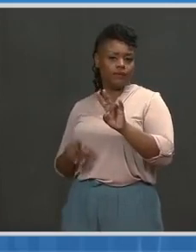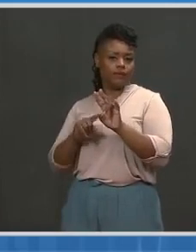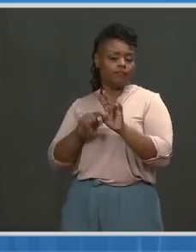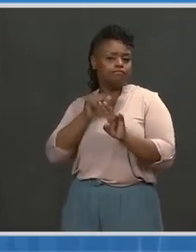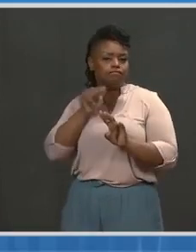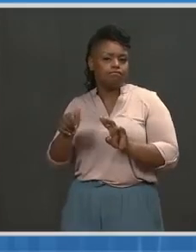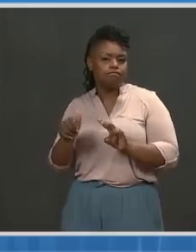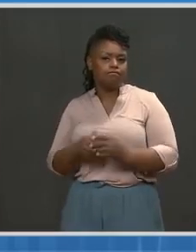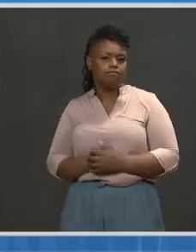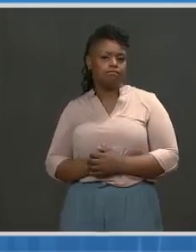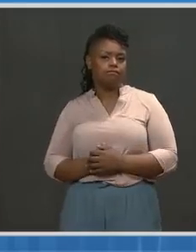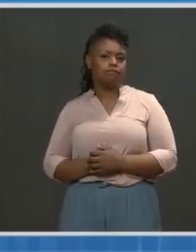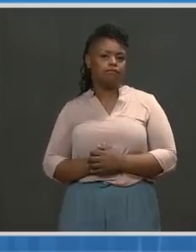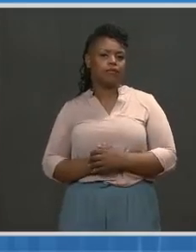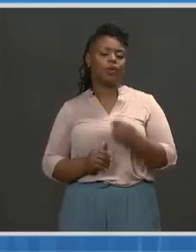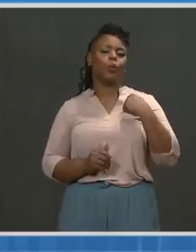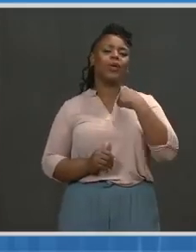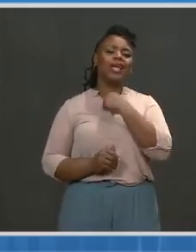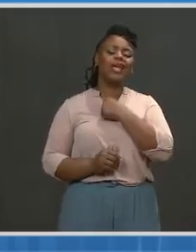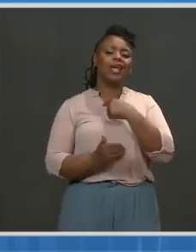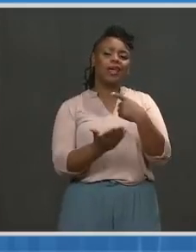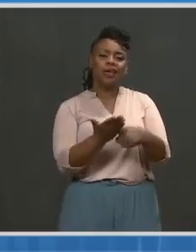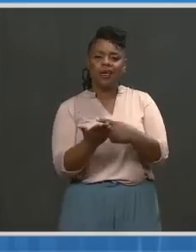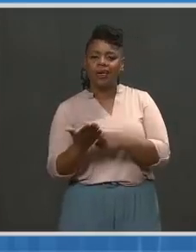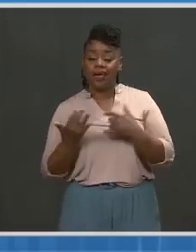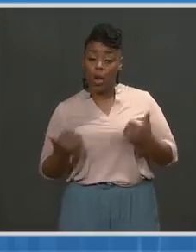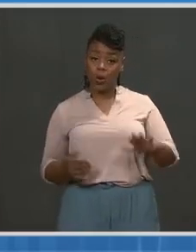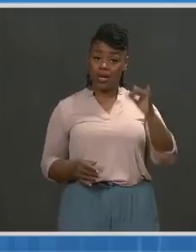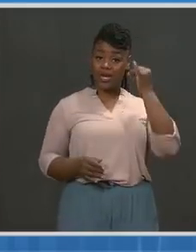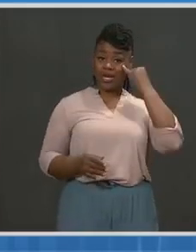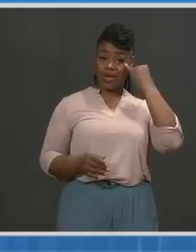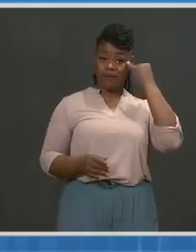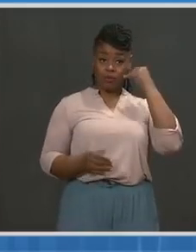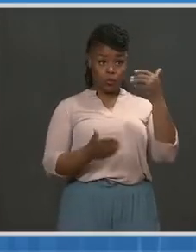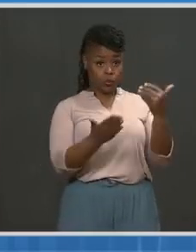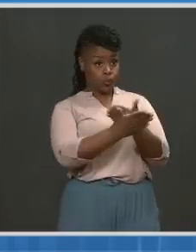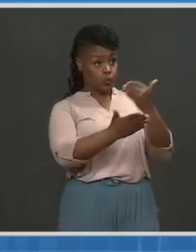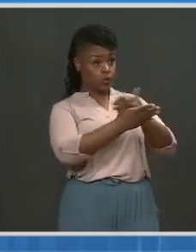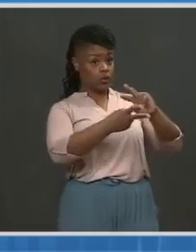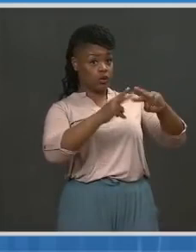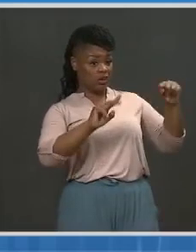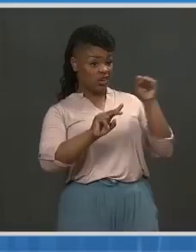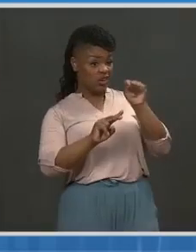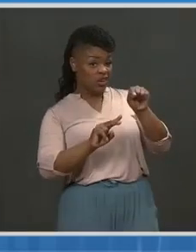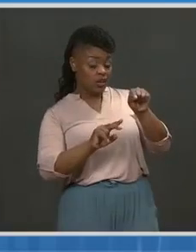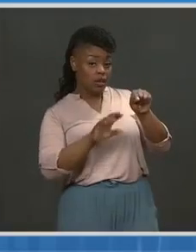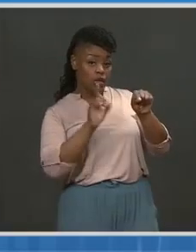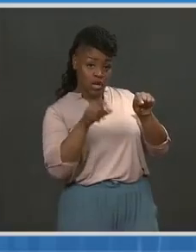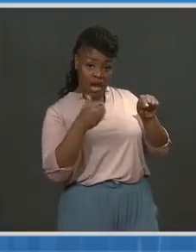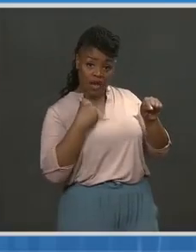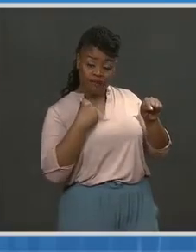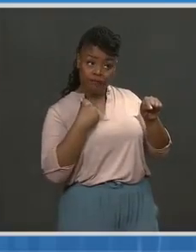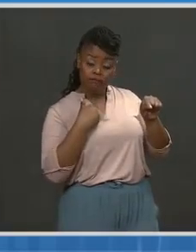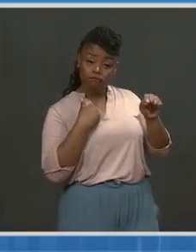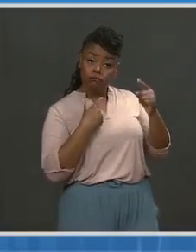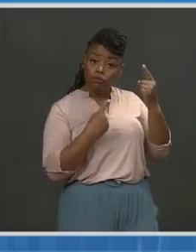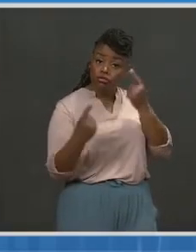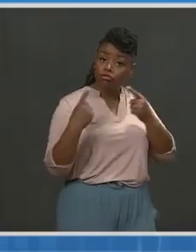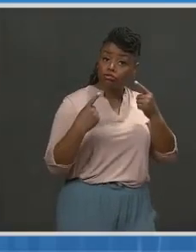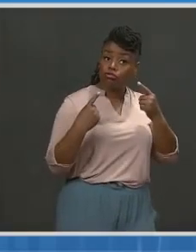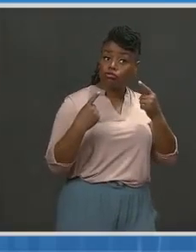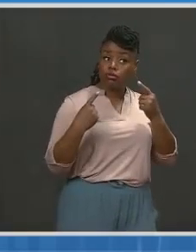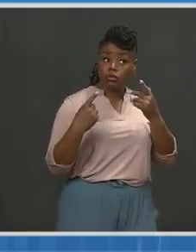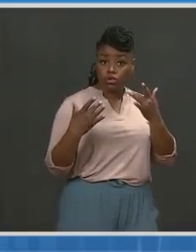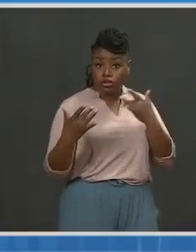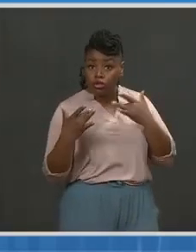carefully. There are interagency discussions about whether B1526 should be considered not just a variant of